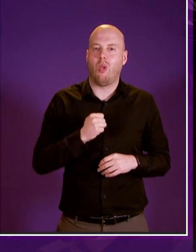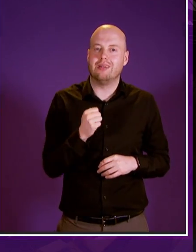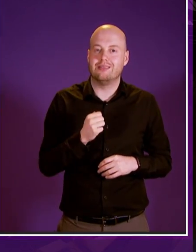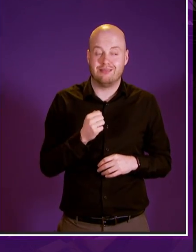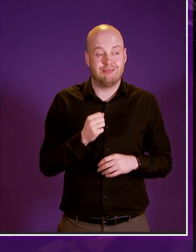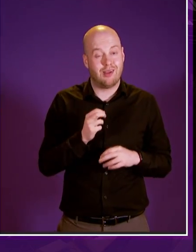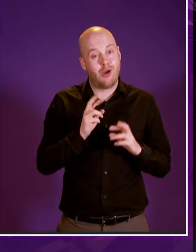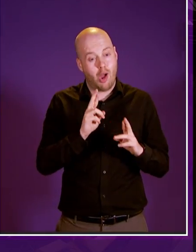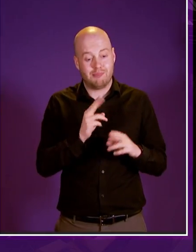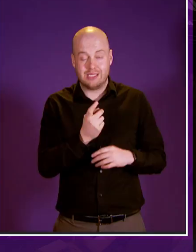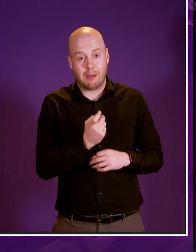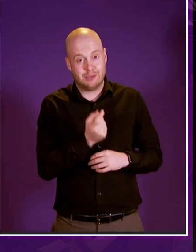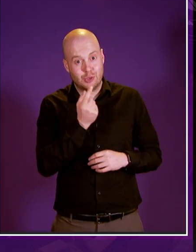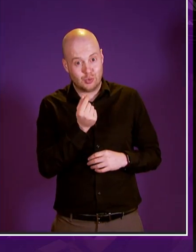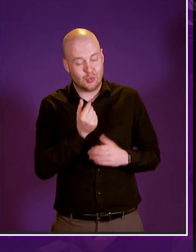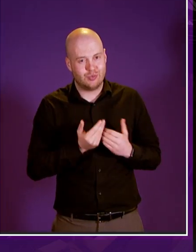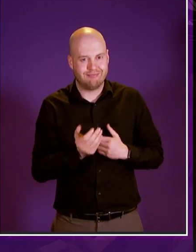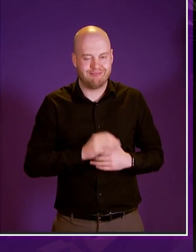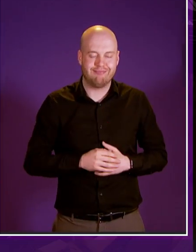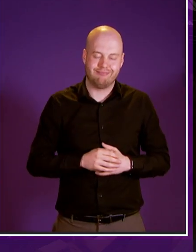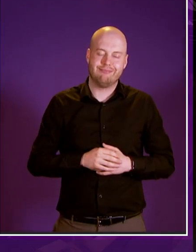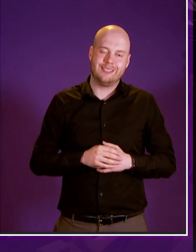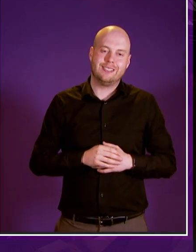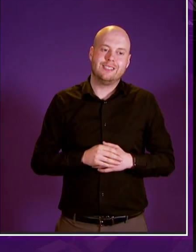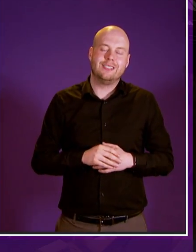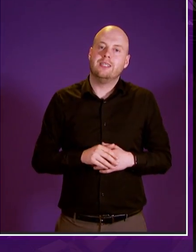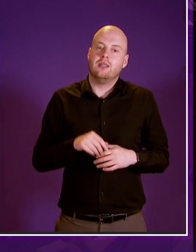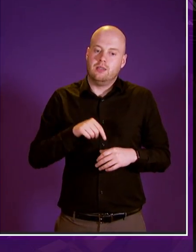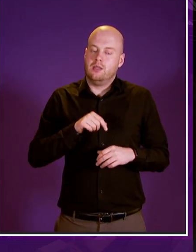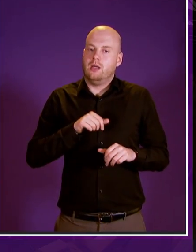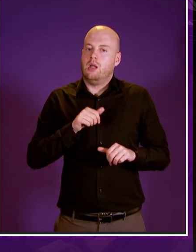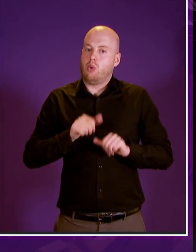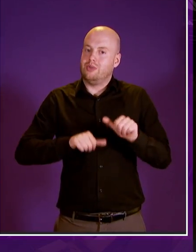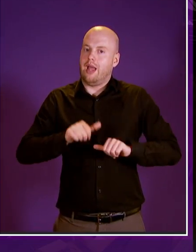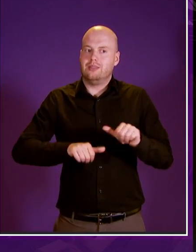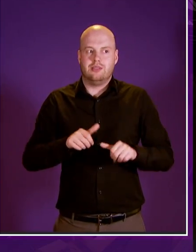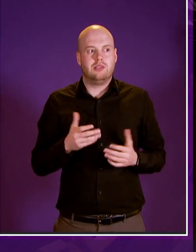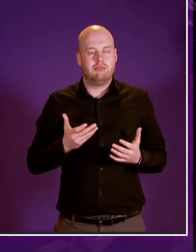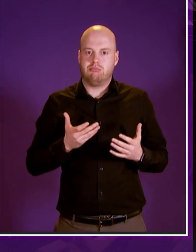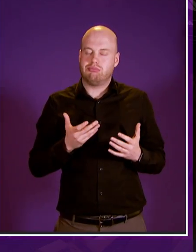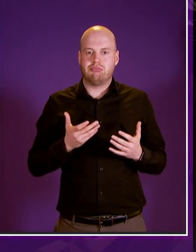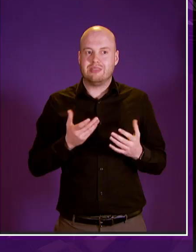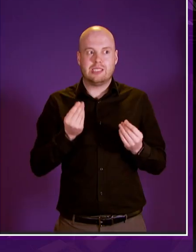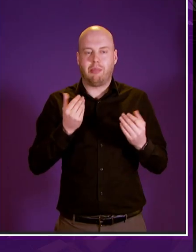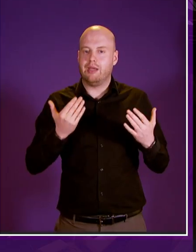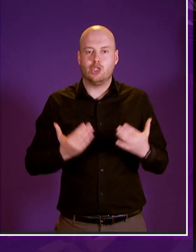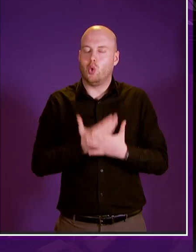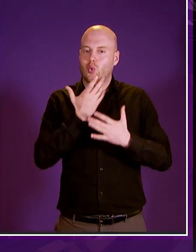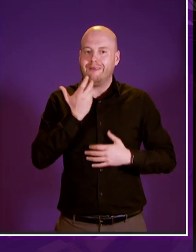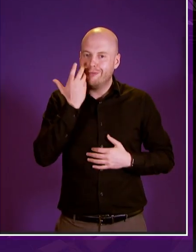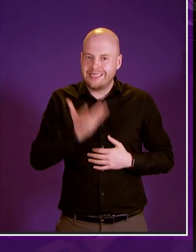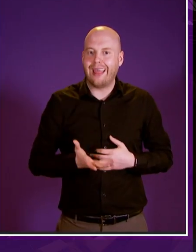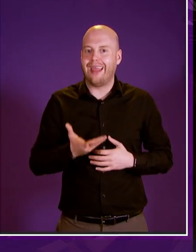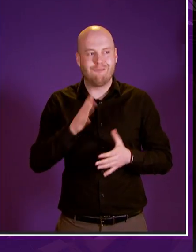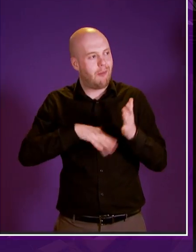soon enough the process has been very much a living one as i've said every day there's something new in your inbox from jeanette